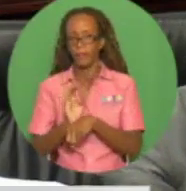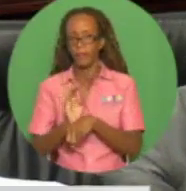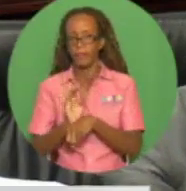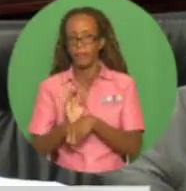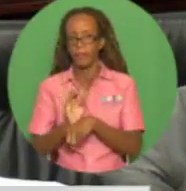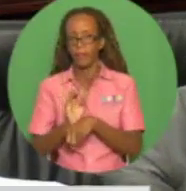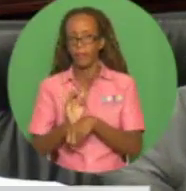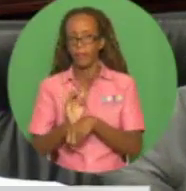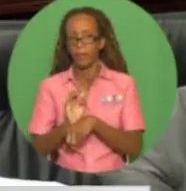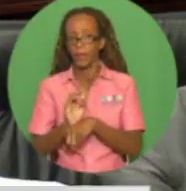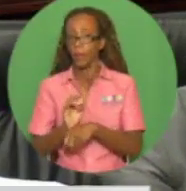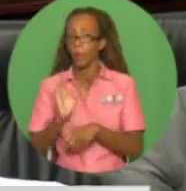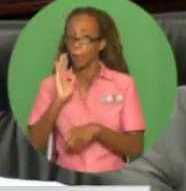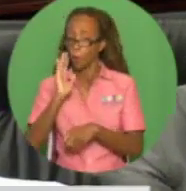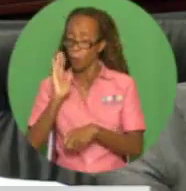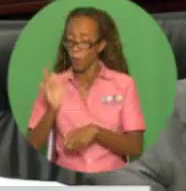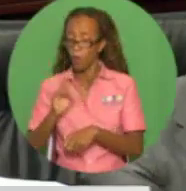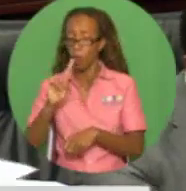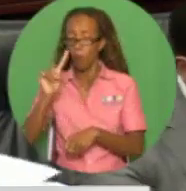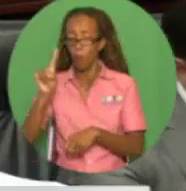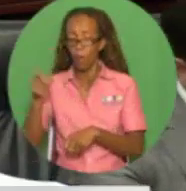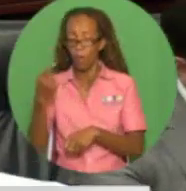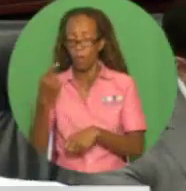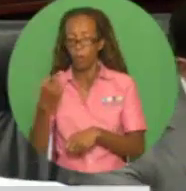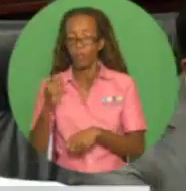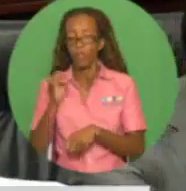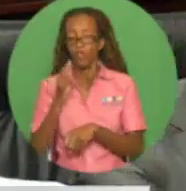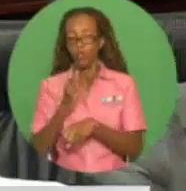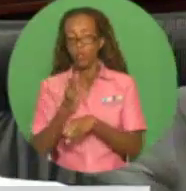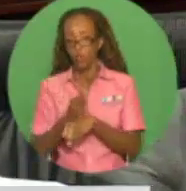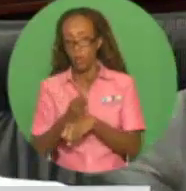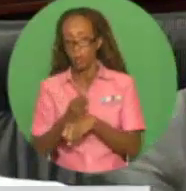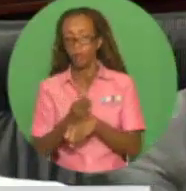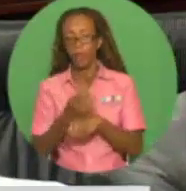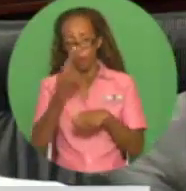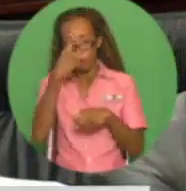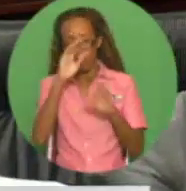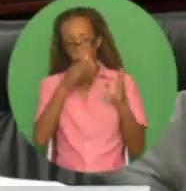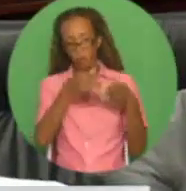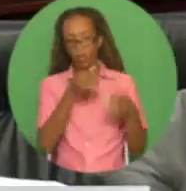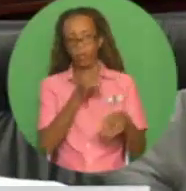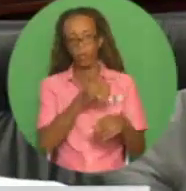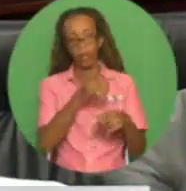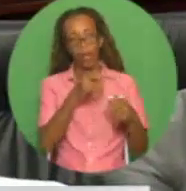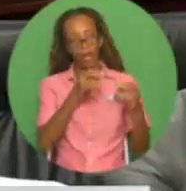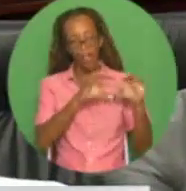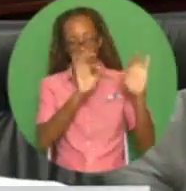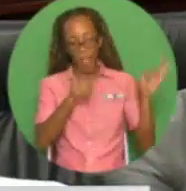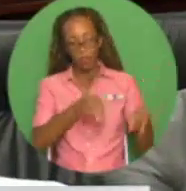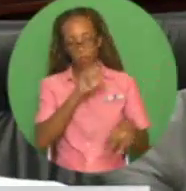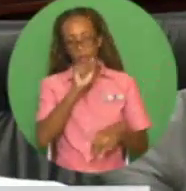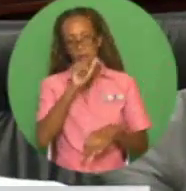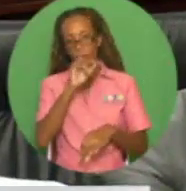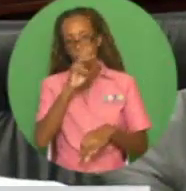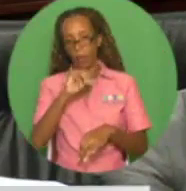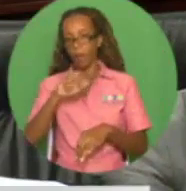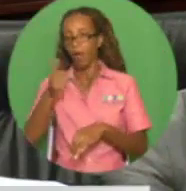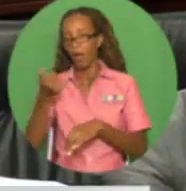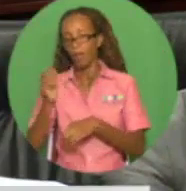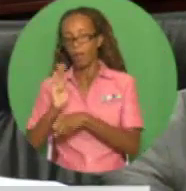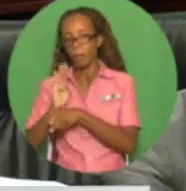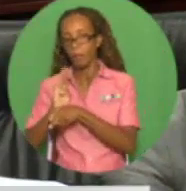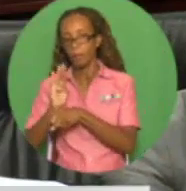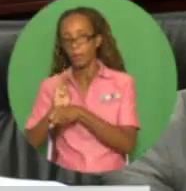1,000 direct jobs and 3,000 indirect jobs will be created. With increased upstream